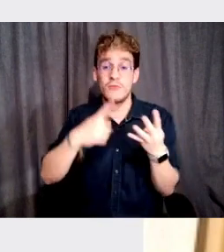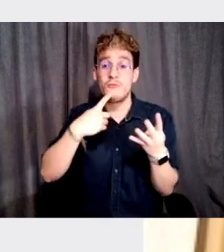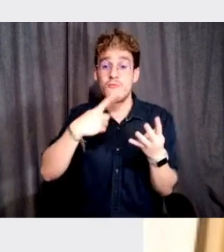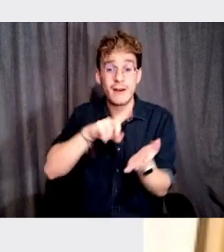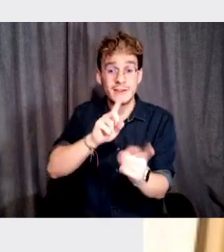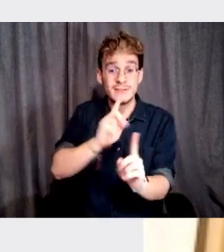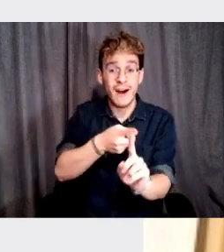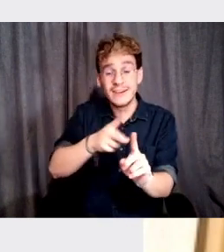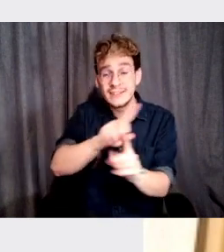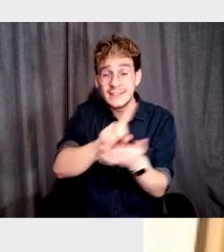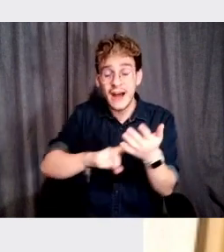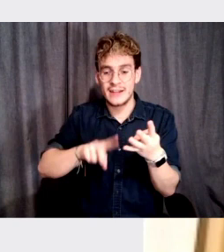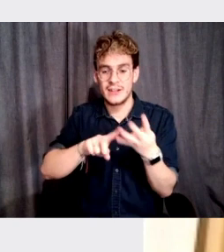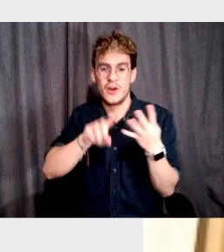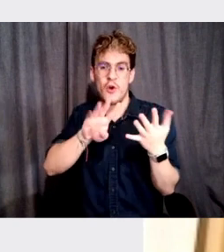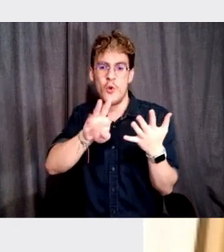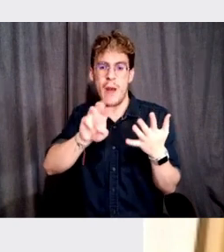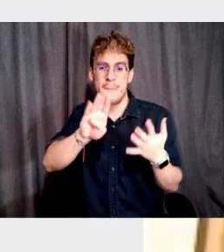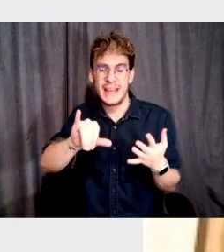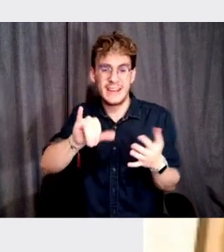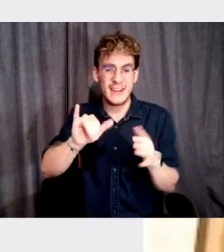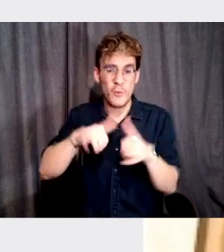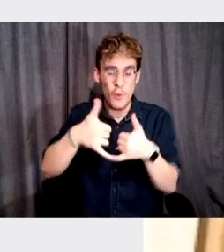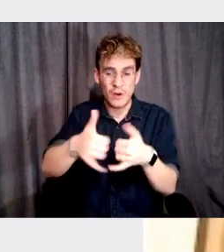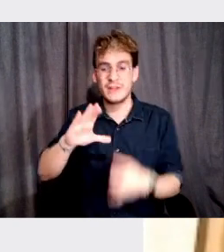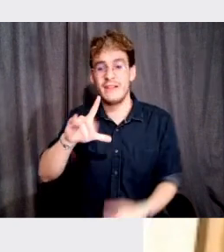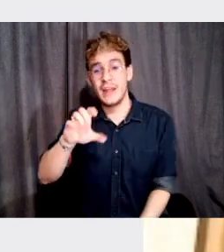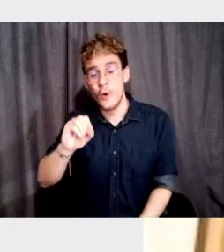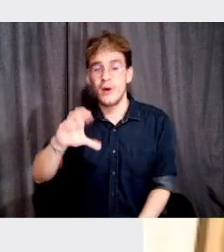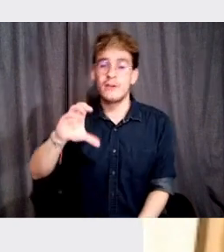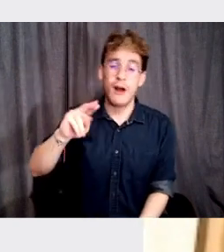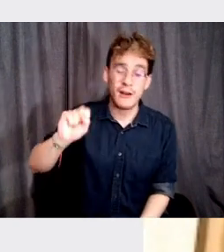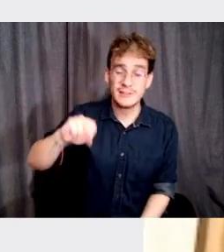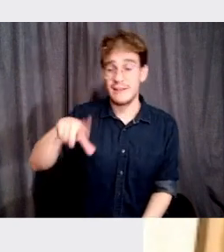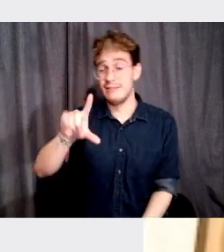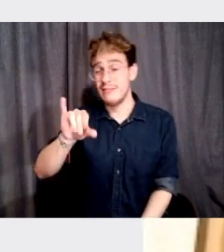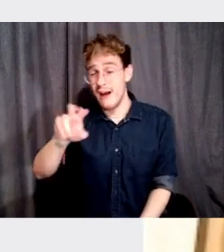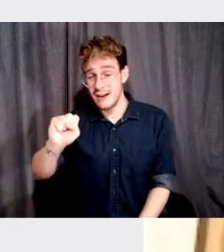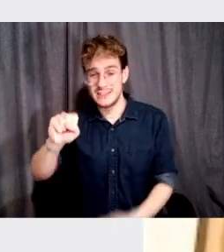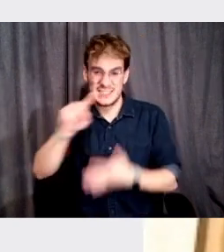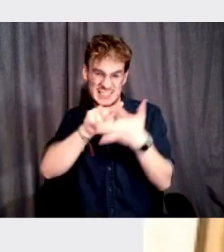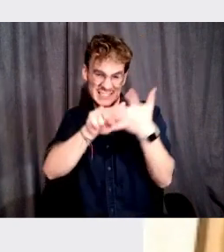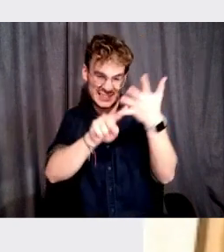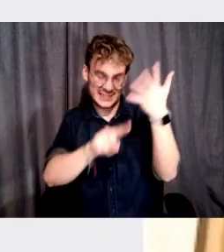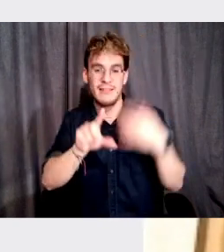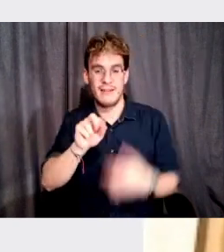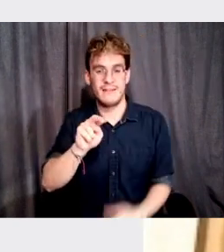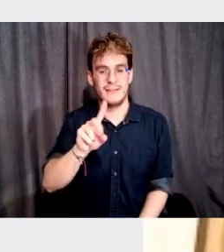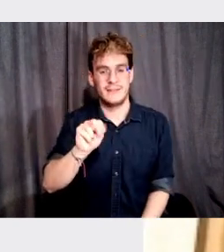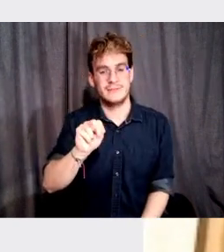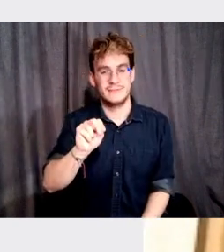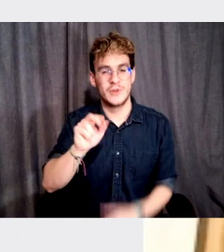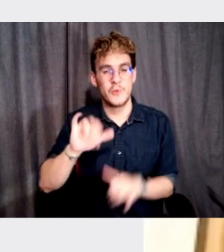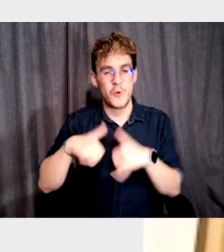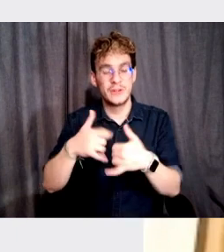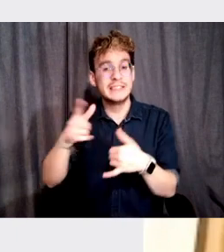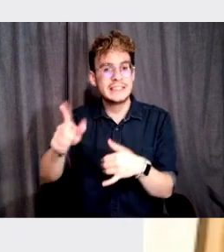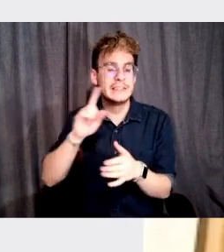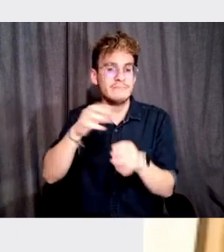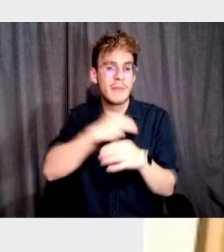Design Awards, Webby Awards, Clio, Cons, Lions, and London Awards. He's a member of the